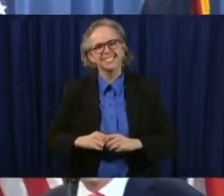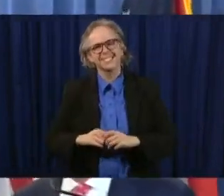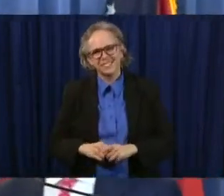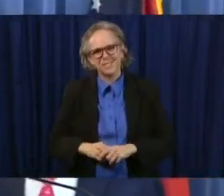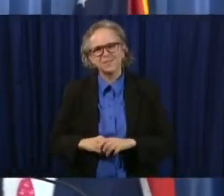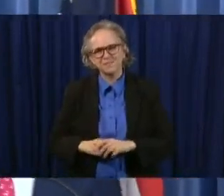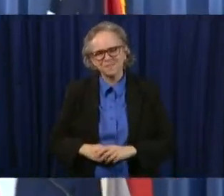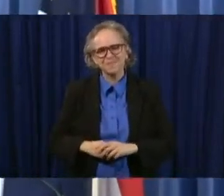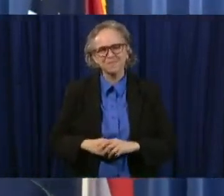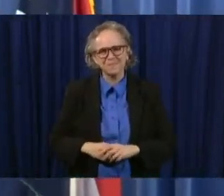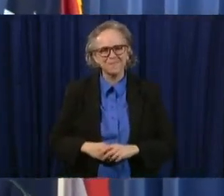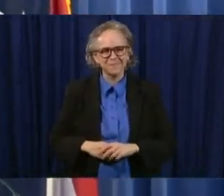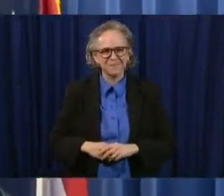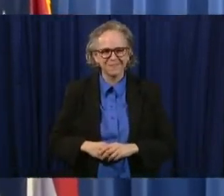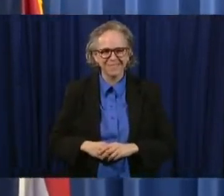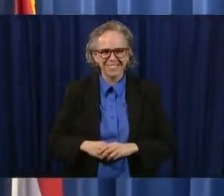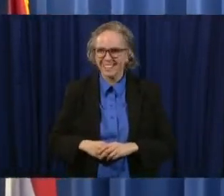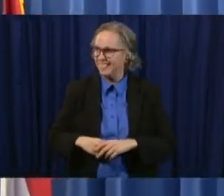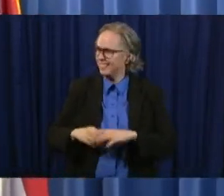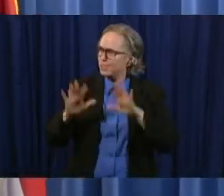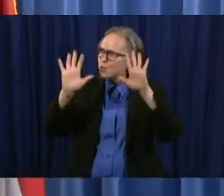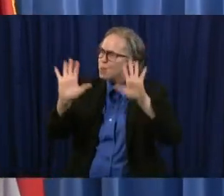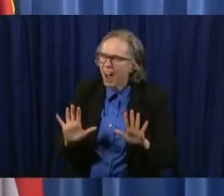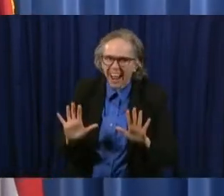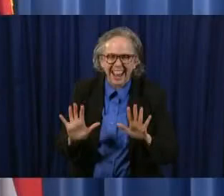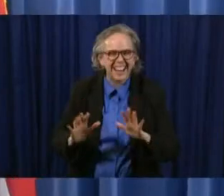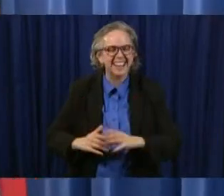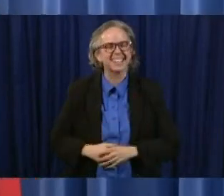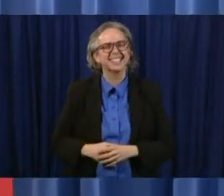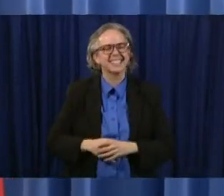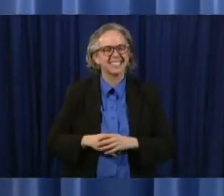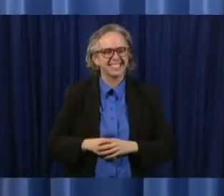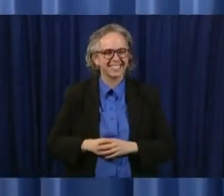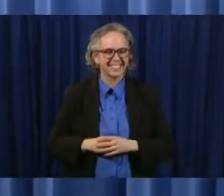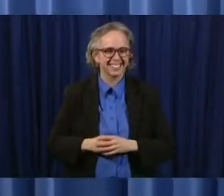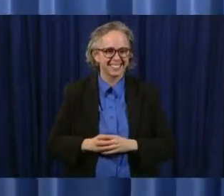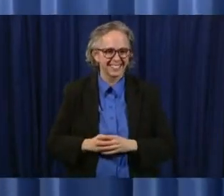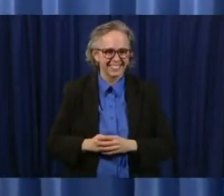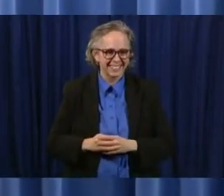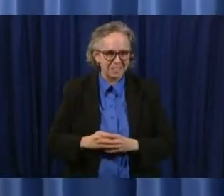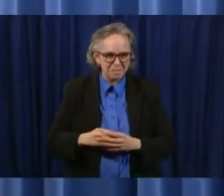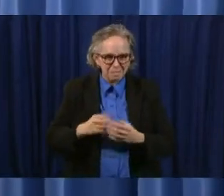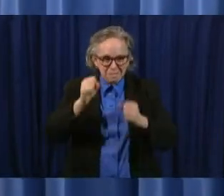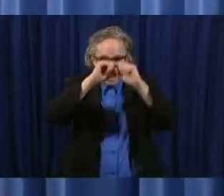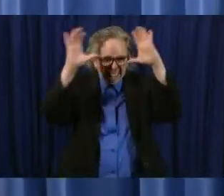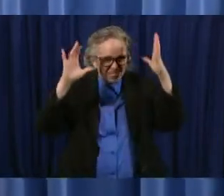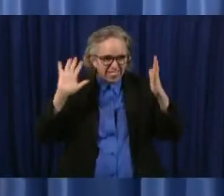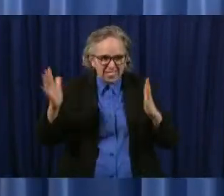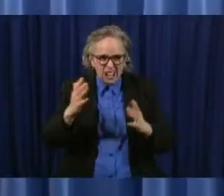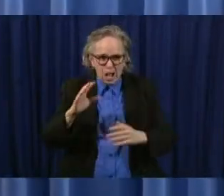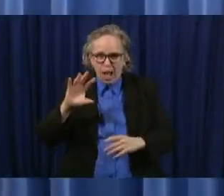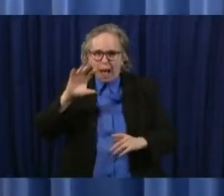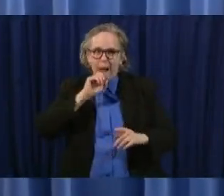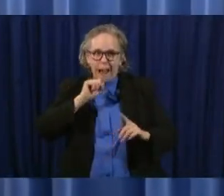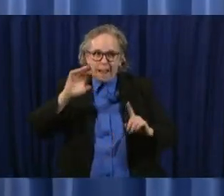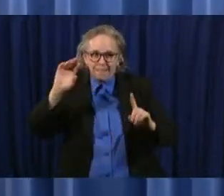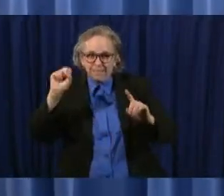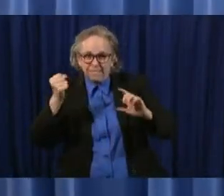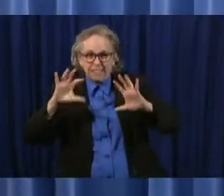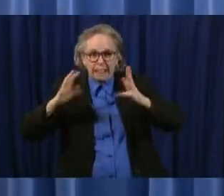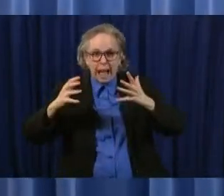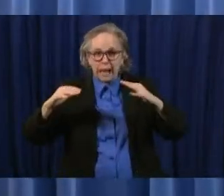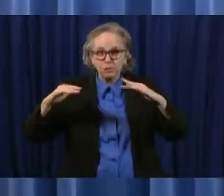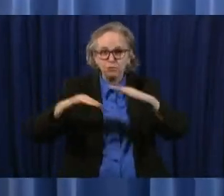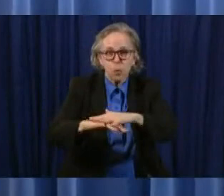that was great imagine uh their 50th class reunion they can show that so that's a really uh